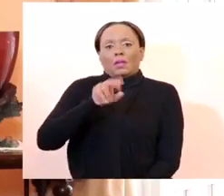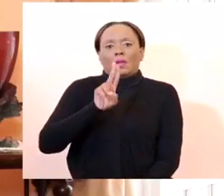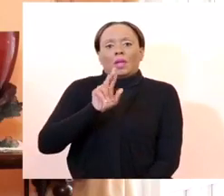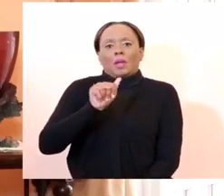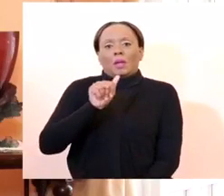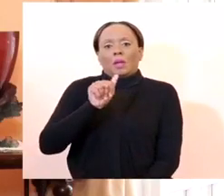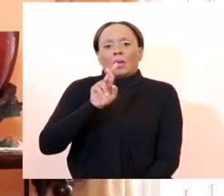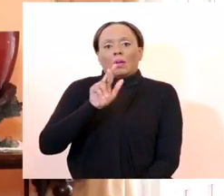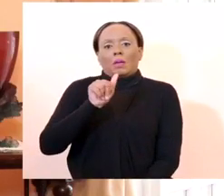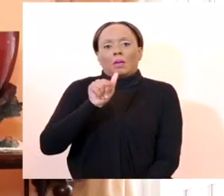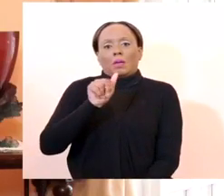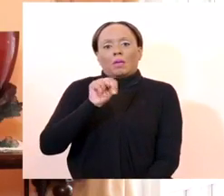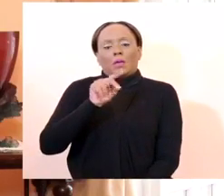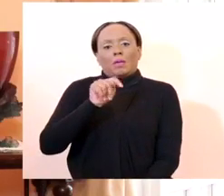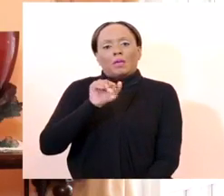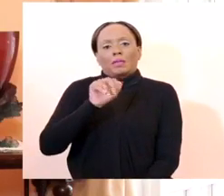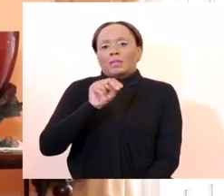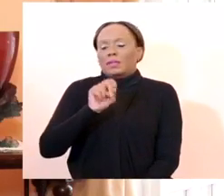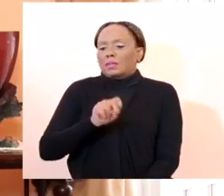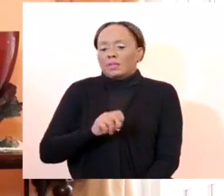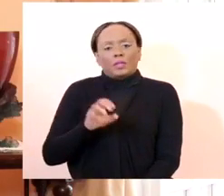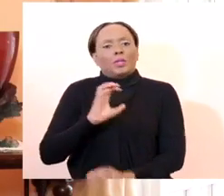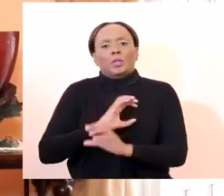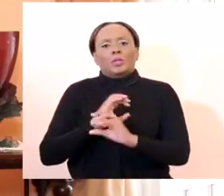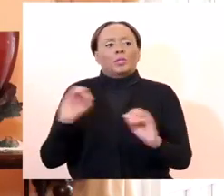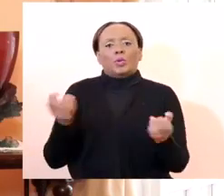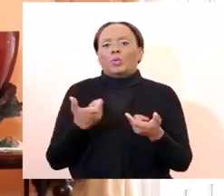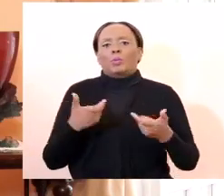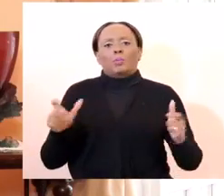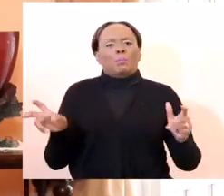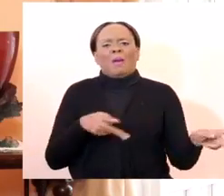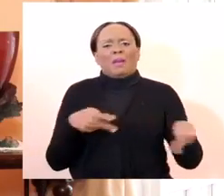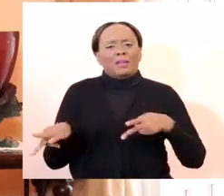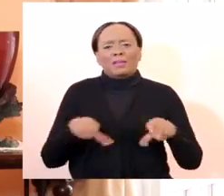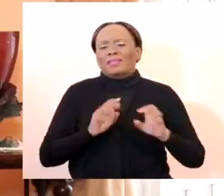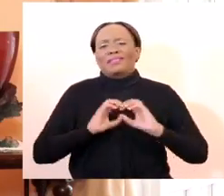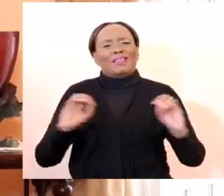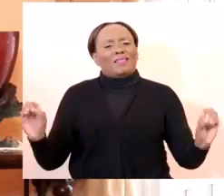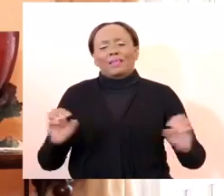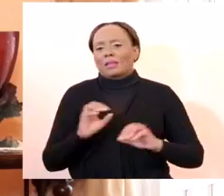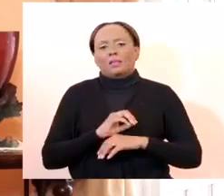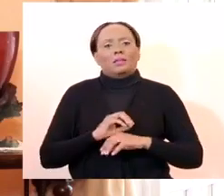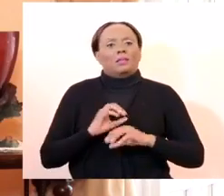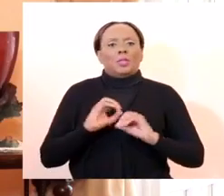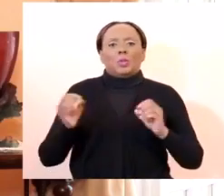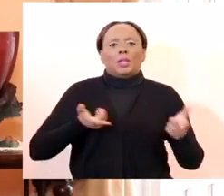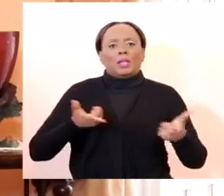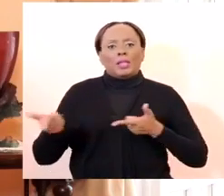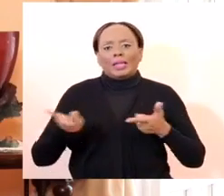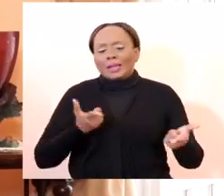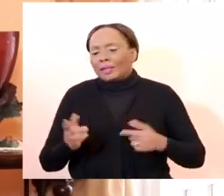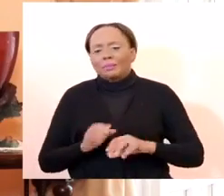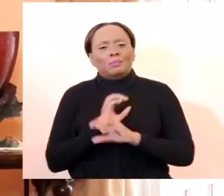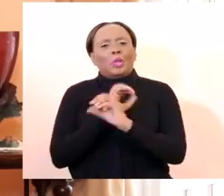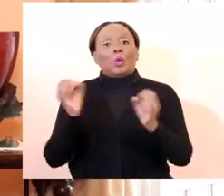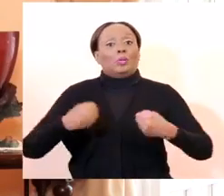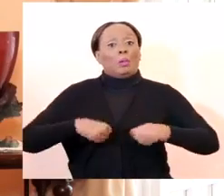or line, anything of that sort. Let me say here that sporting activity is out.